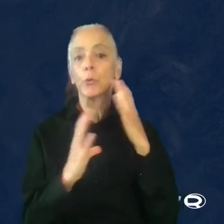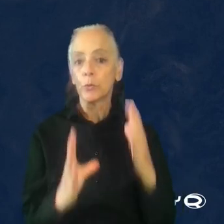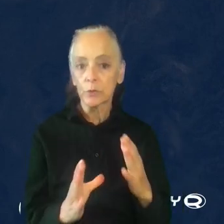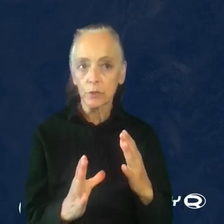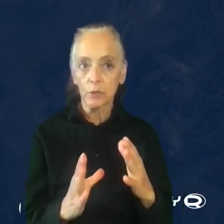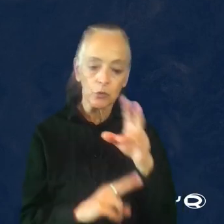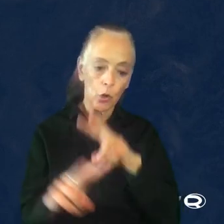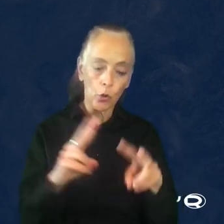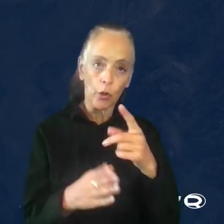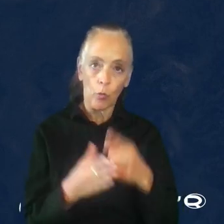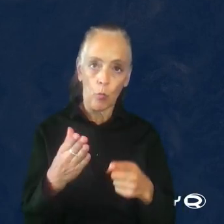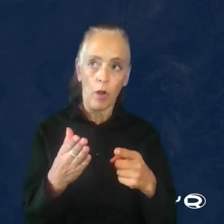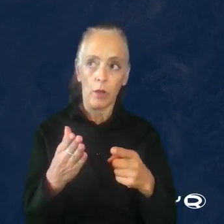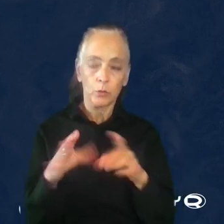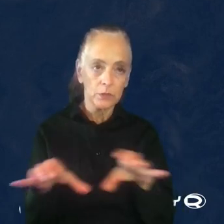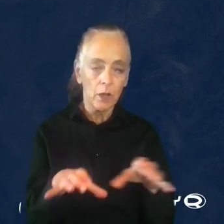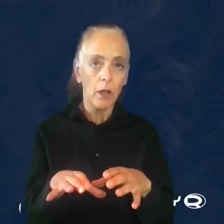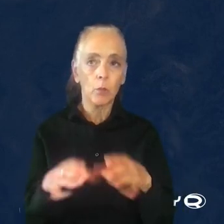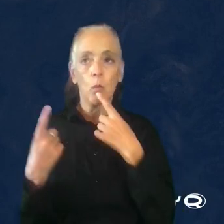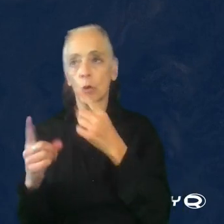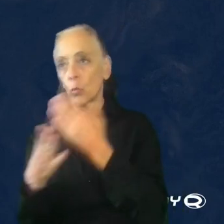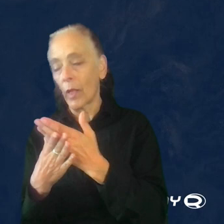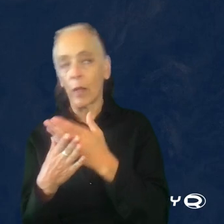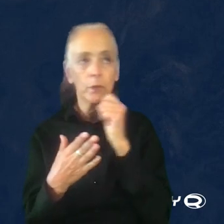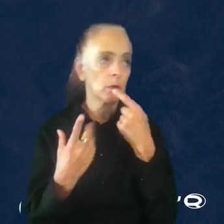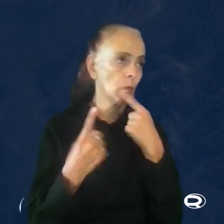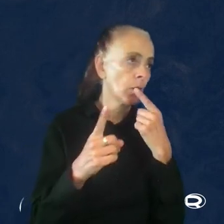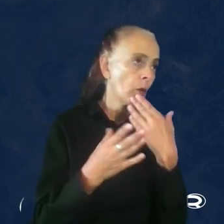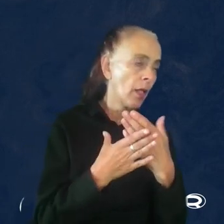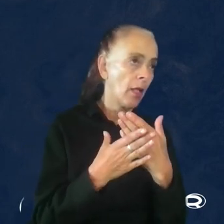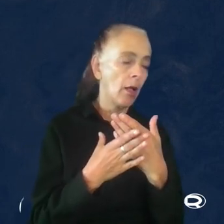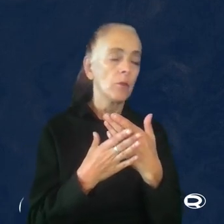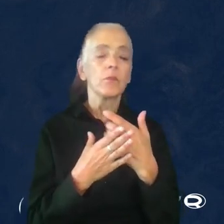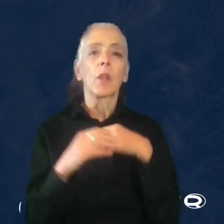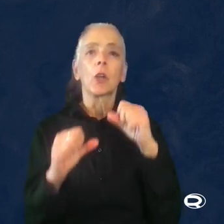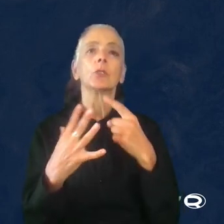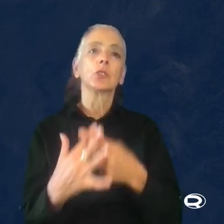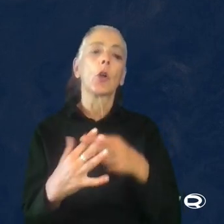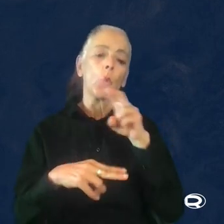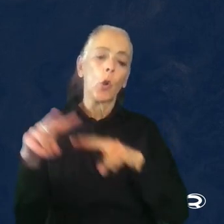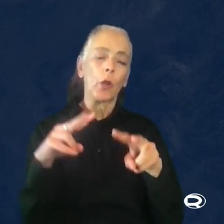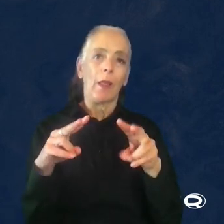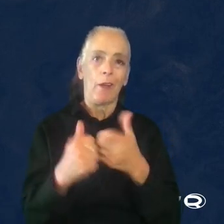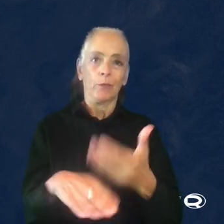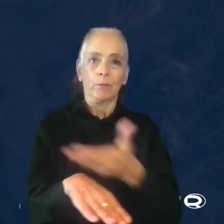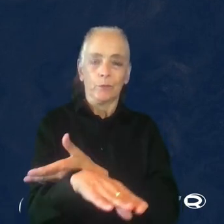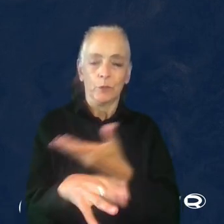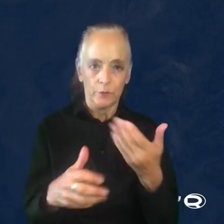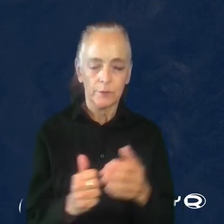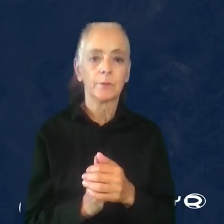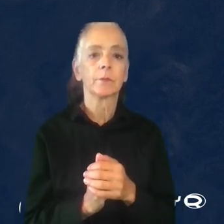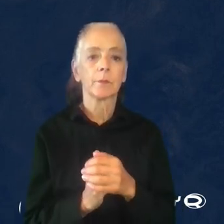at what was done, what didn't work well and what did, I could start looking into what I can do about it, what could be improved.